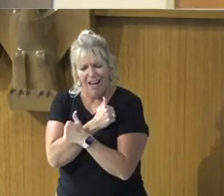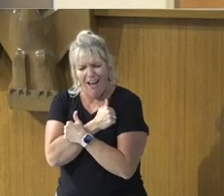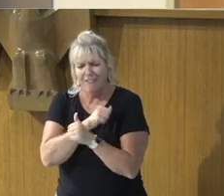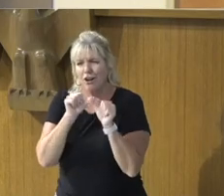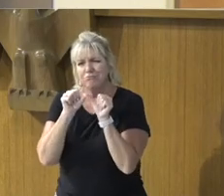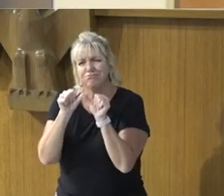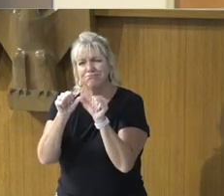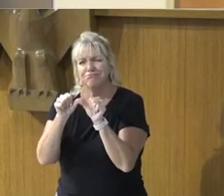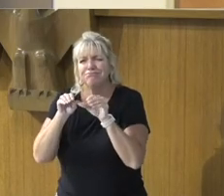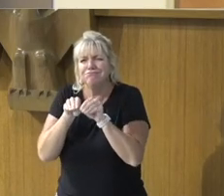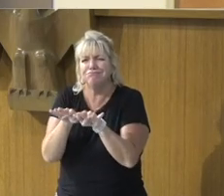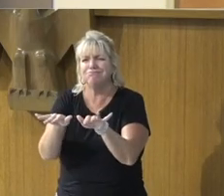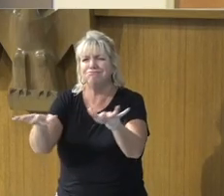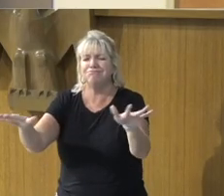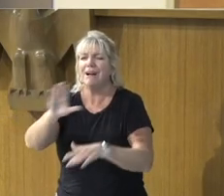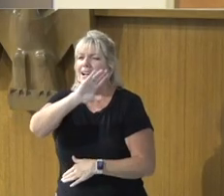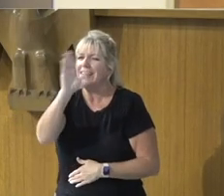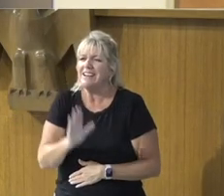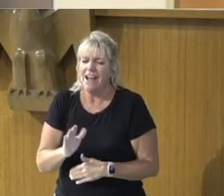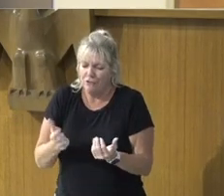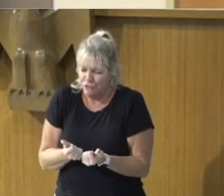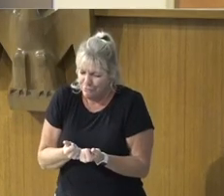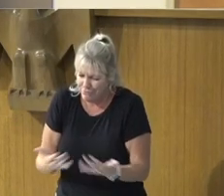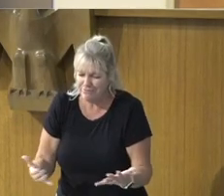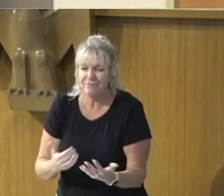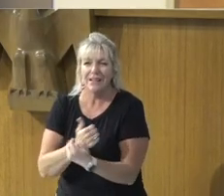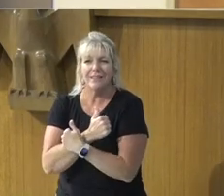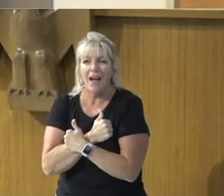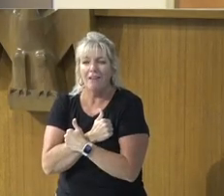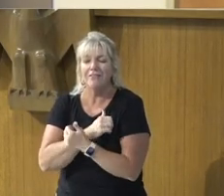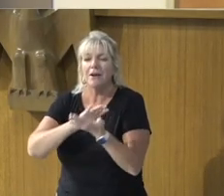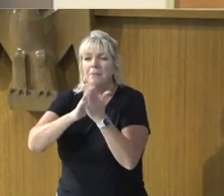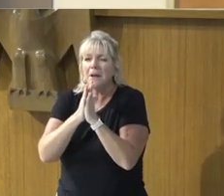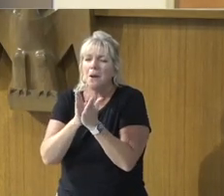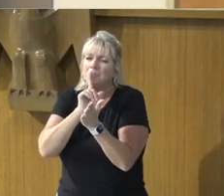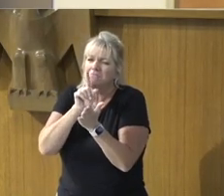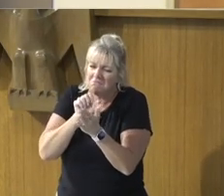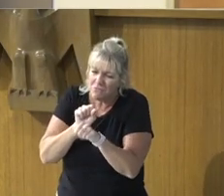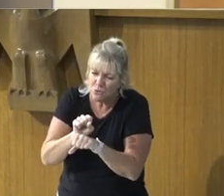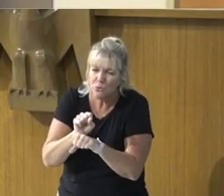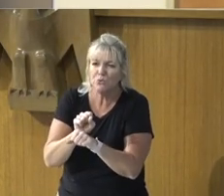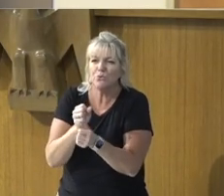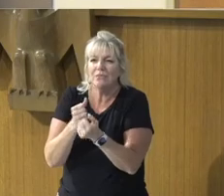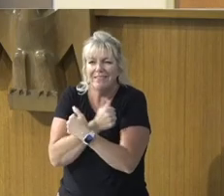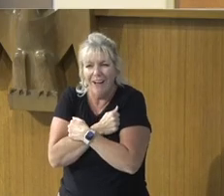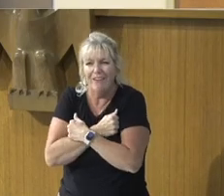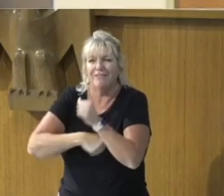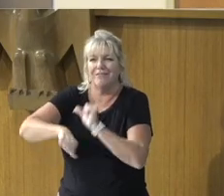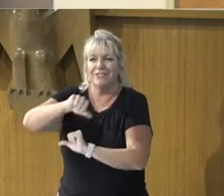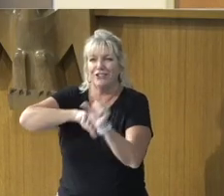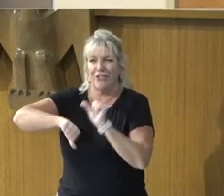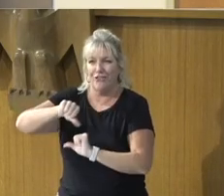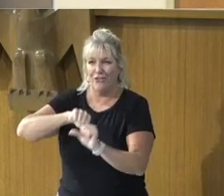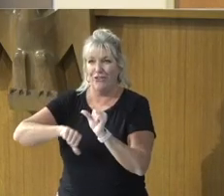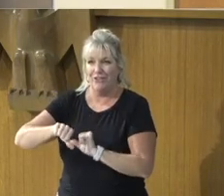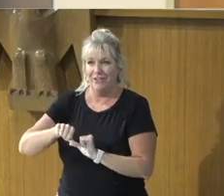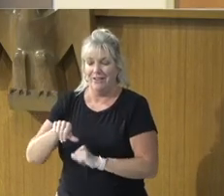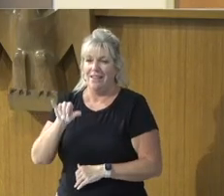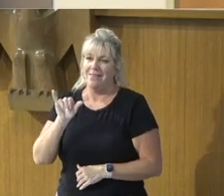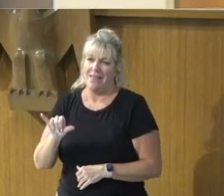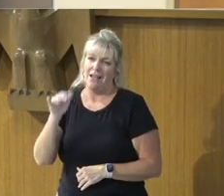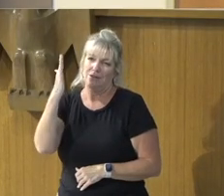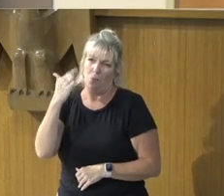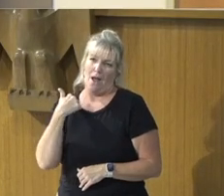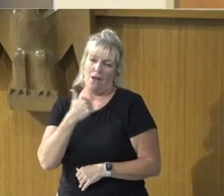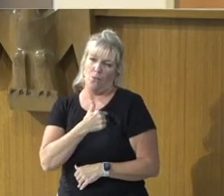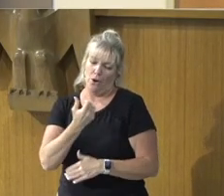Never to faint, Falter, Flag, Or fail, But to be true lovers, Of one another, And that's what we were born to